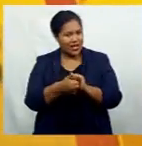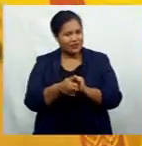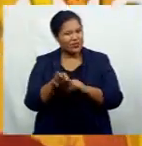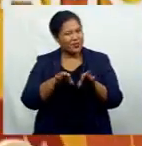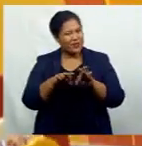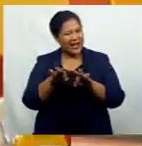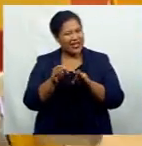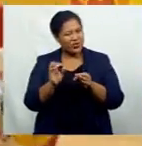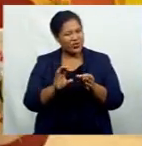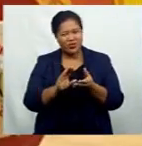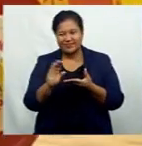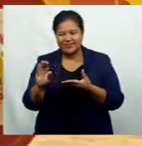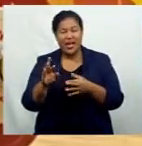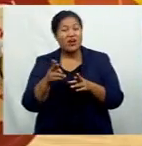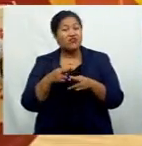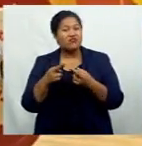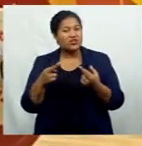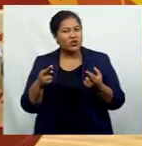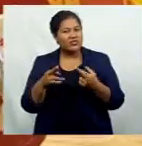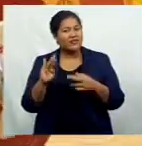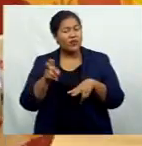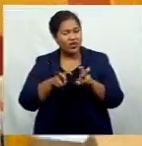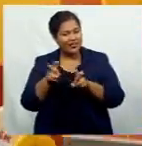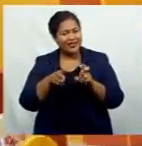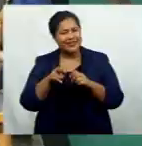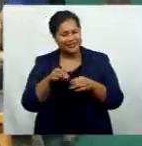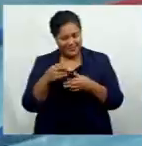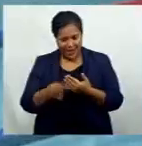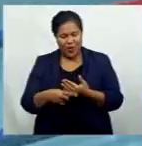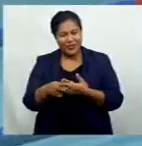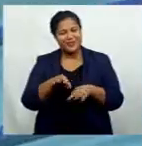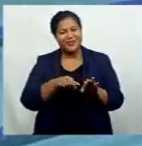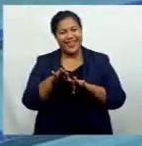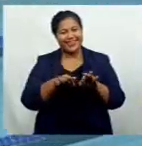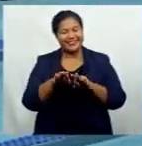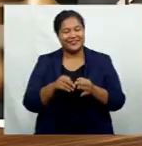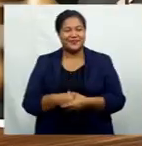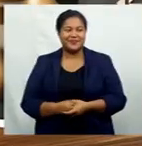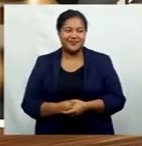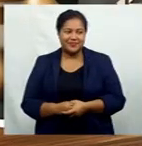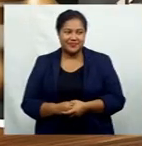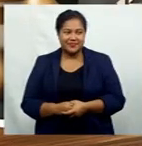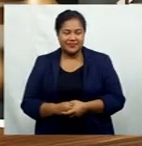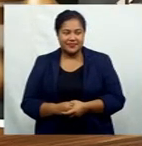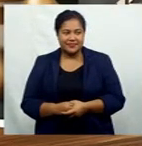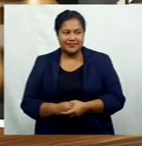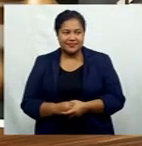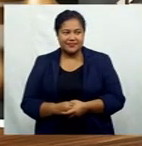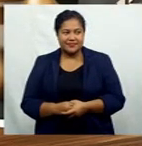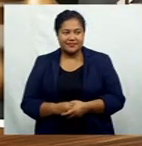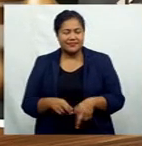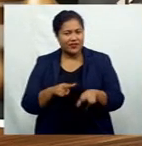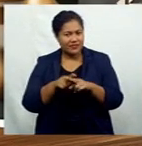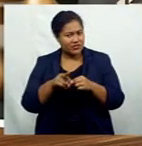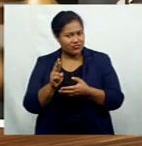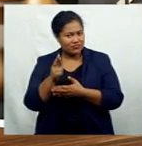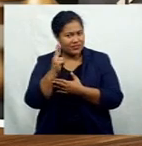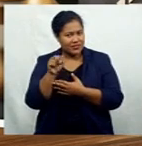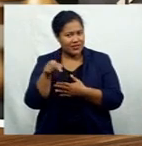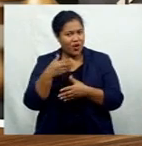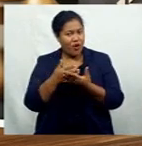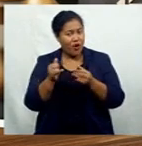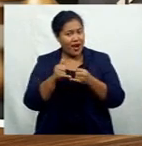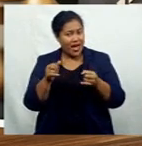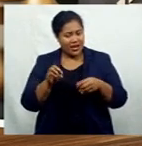resources for athletes is underway. Karleni Tavi, FBC Sports. Fiji's representation in online